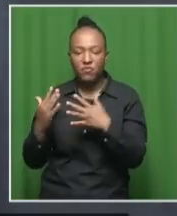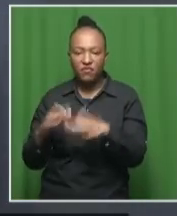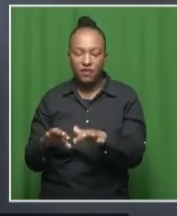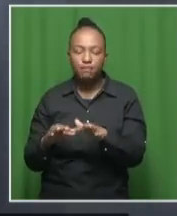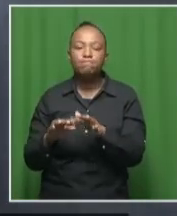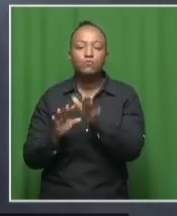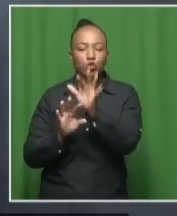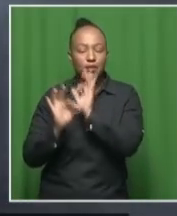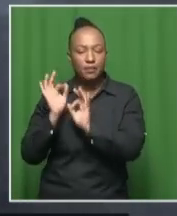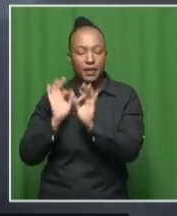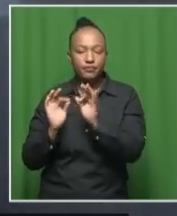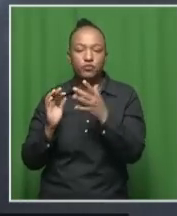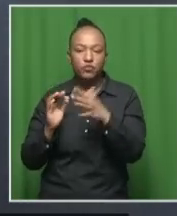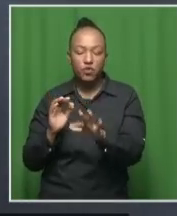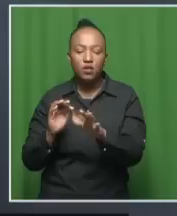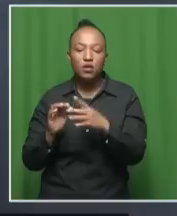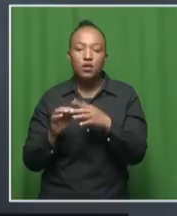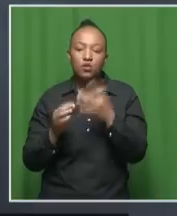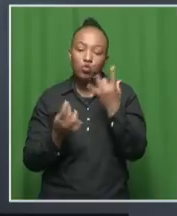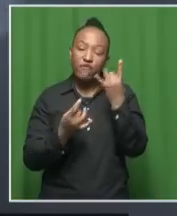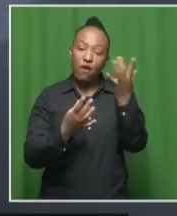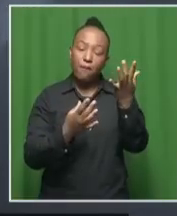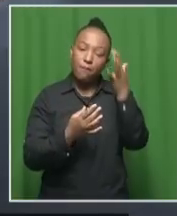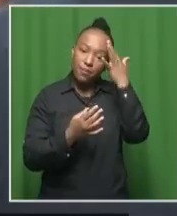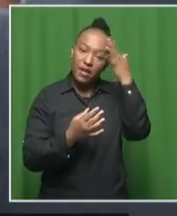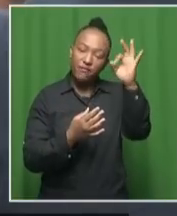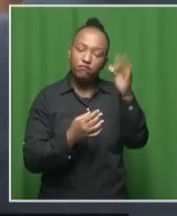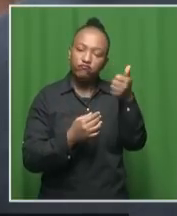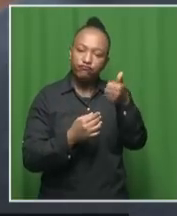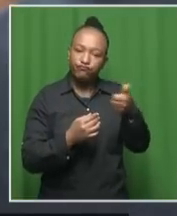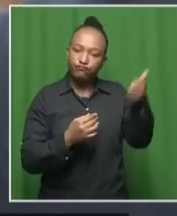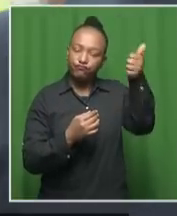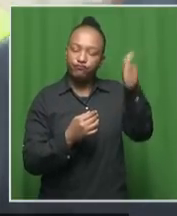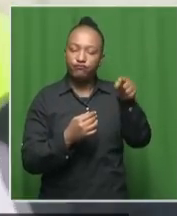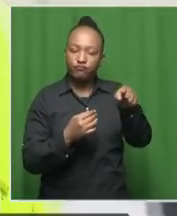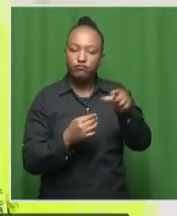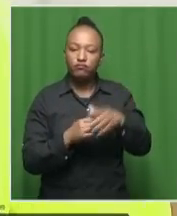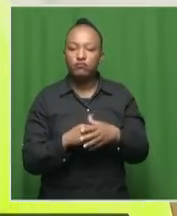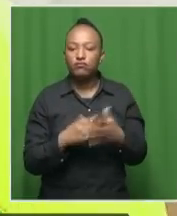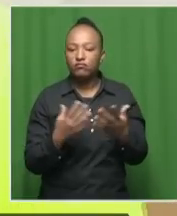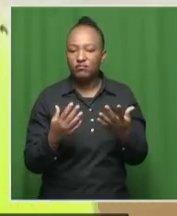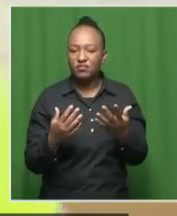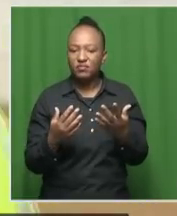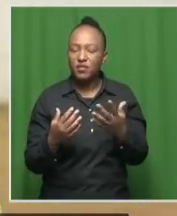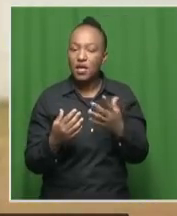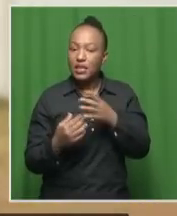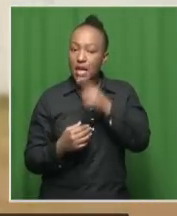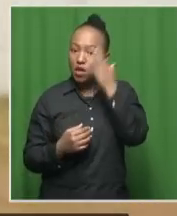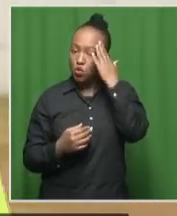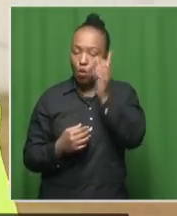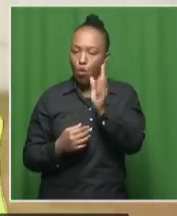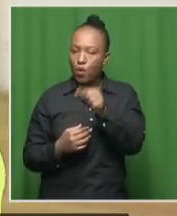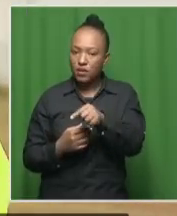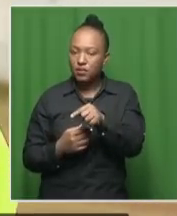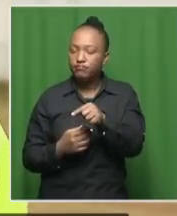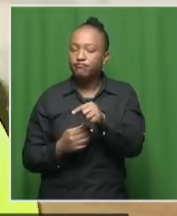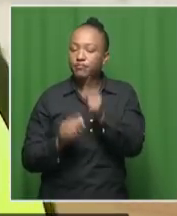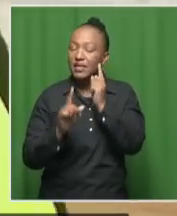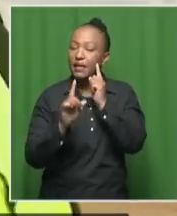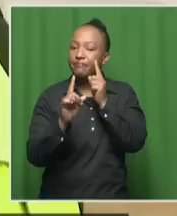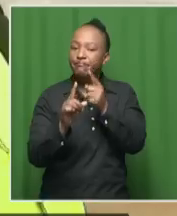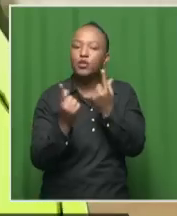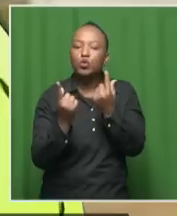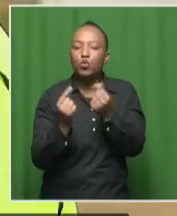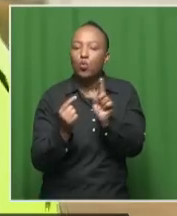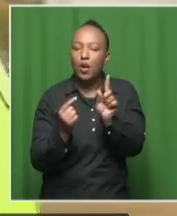perspective and of course we'll put it to the authorities just to try and get a sense of, you know, what they know and what they are doing